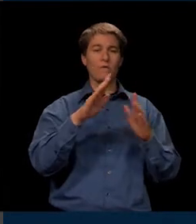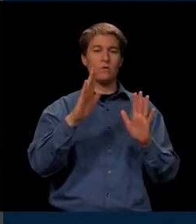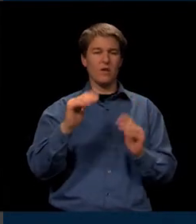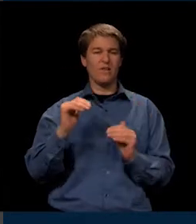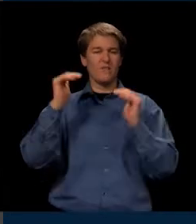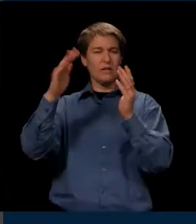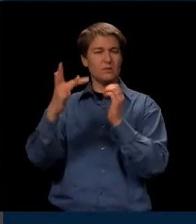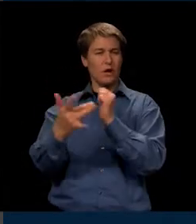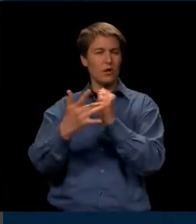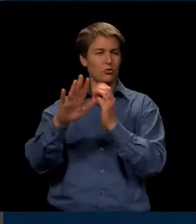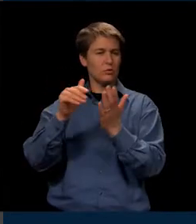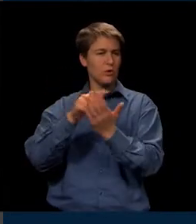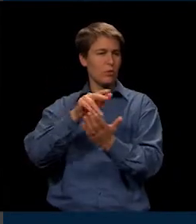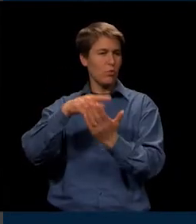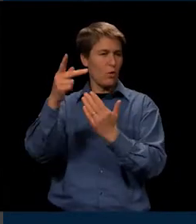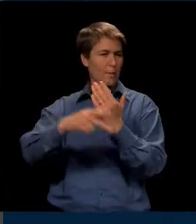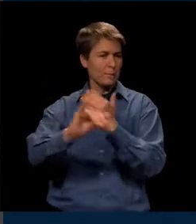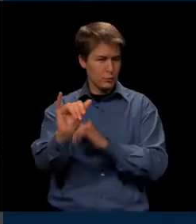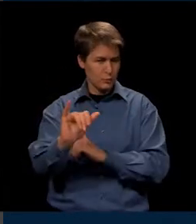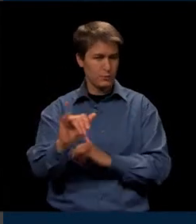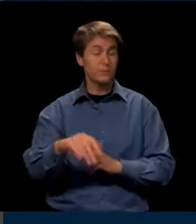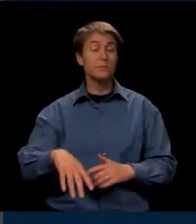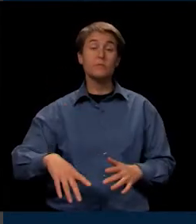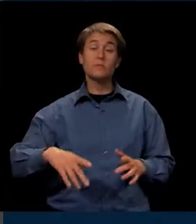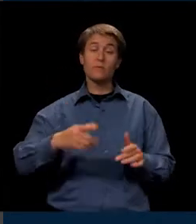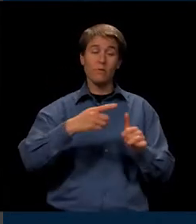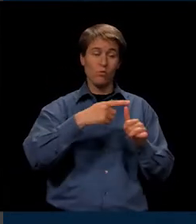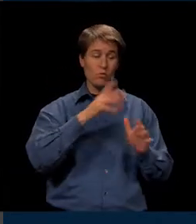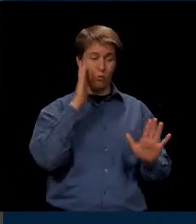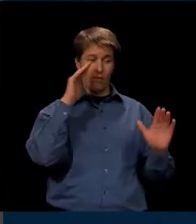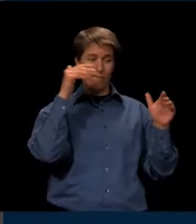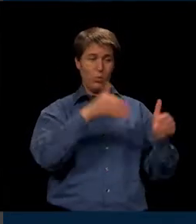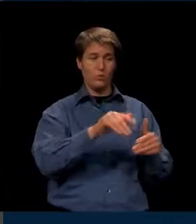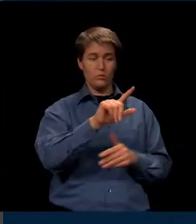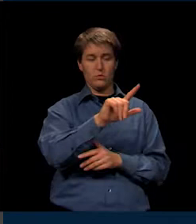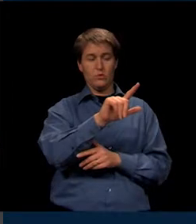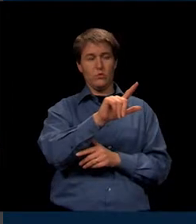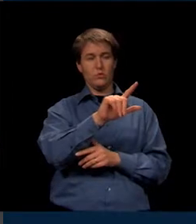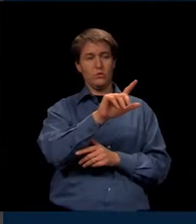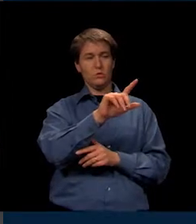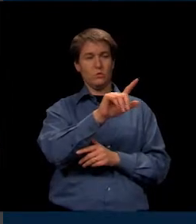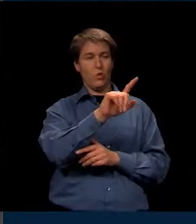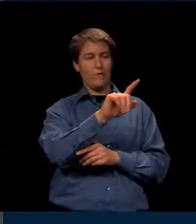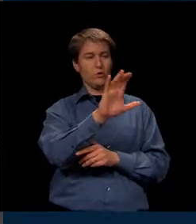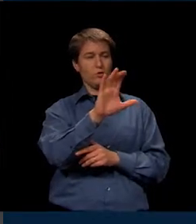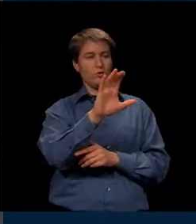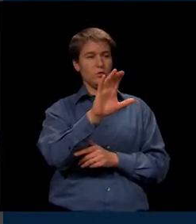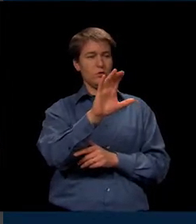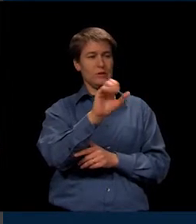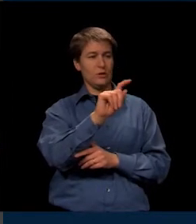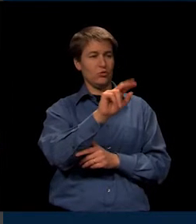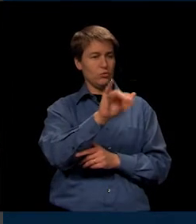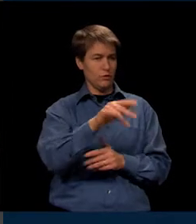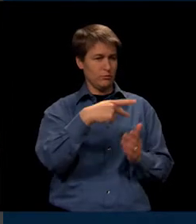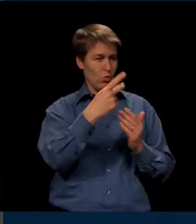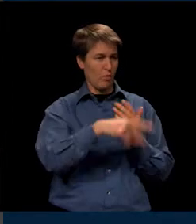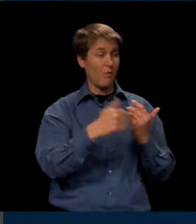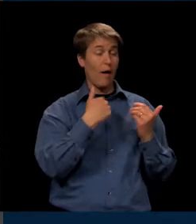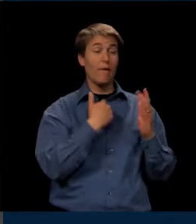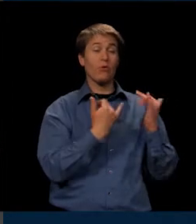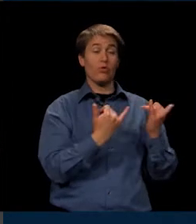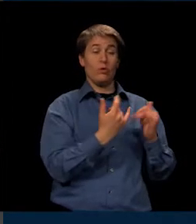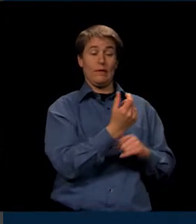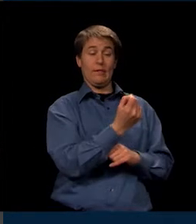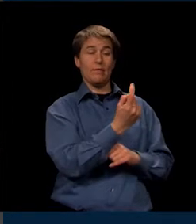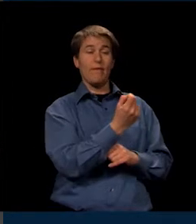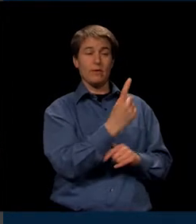programs. Let's focus just for a minute, if we will, on the 21st Century programs. We currently have 11 of those programs